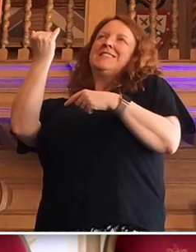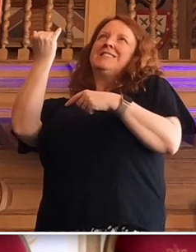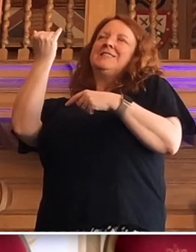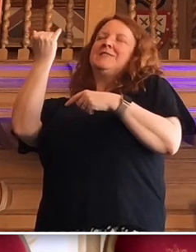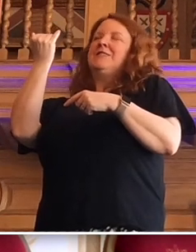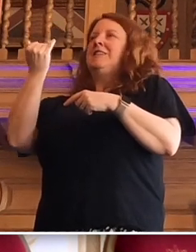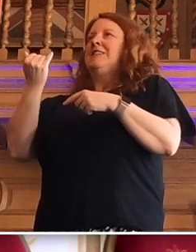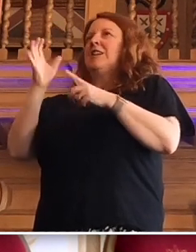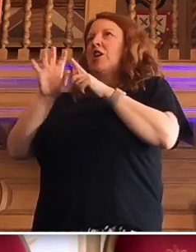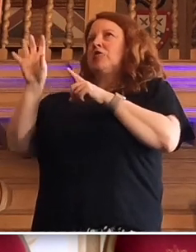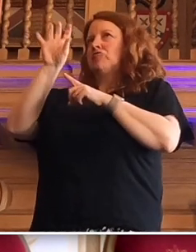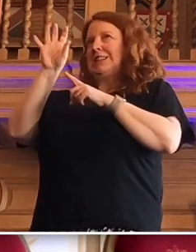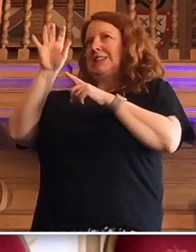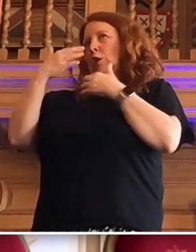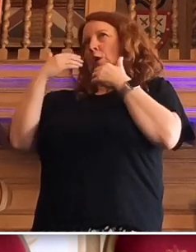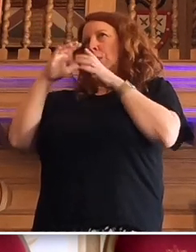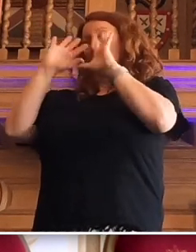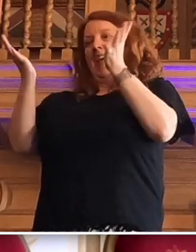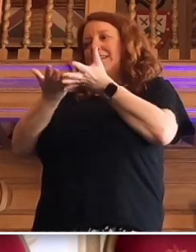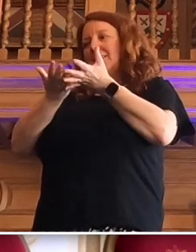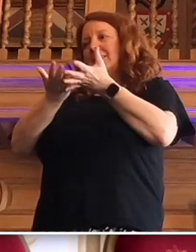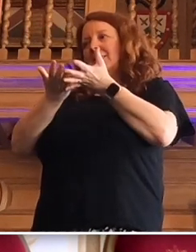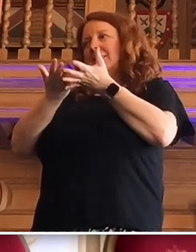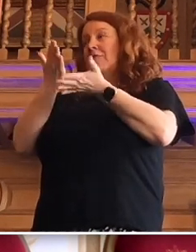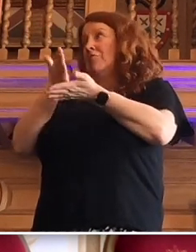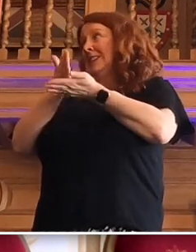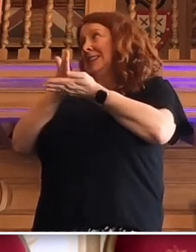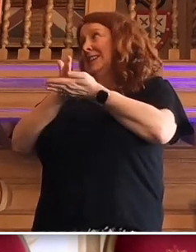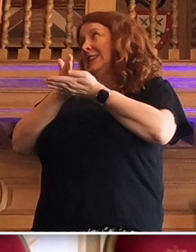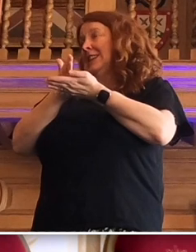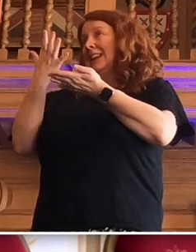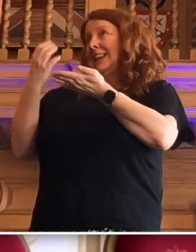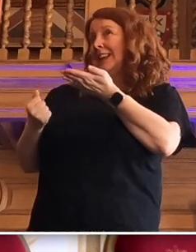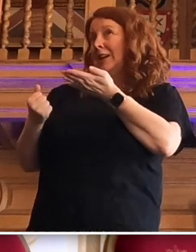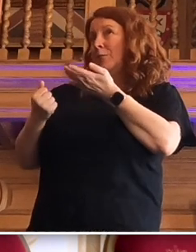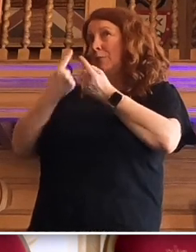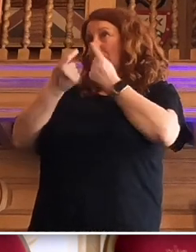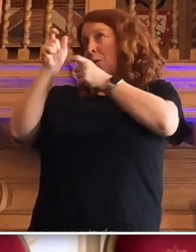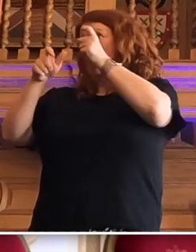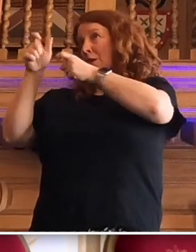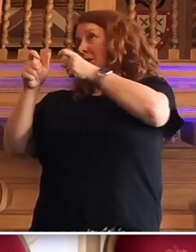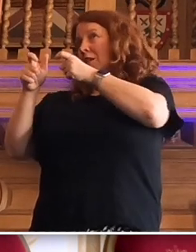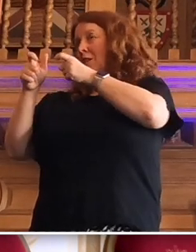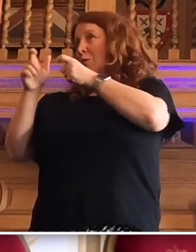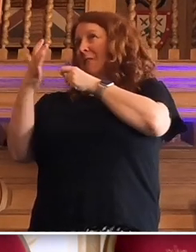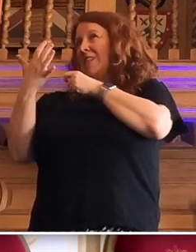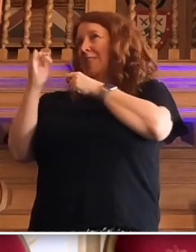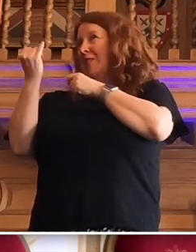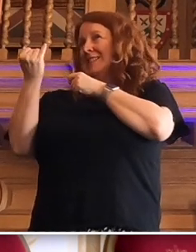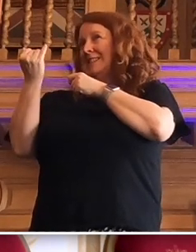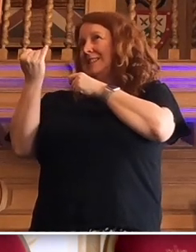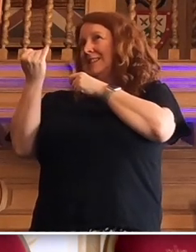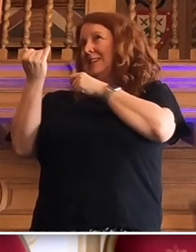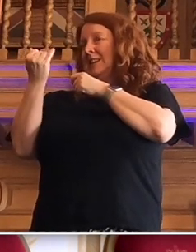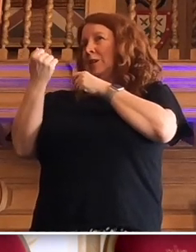planet. In terms of income per person, we're not the fifth, we're not the sixth,